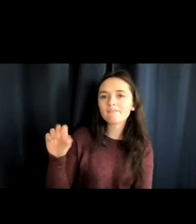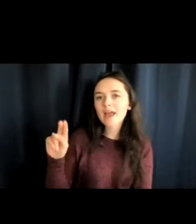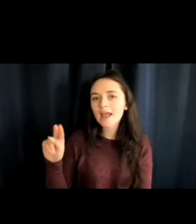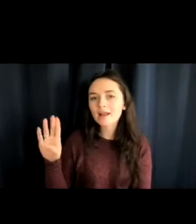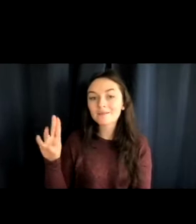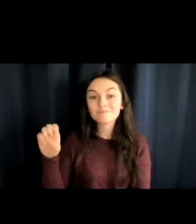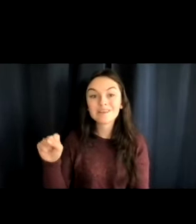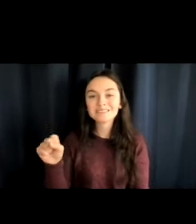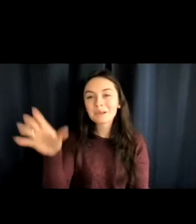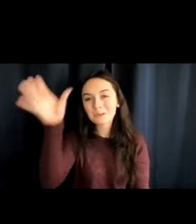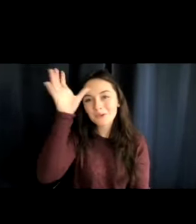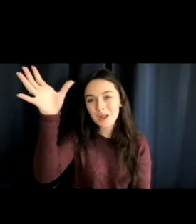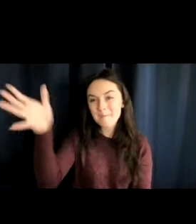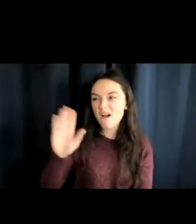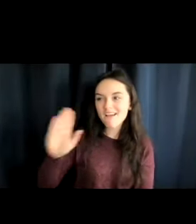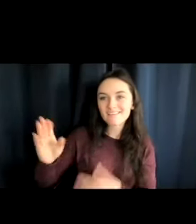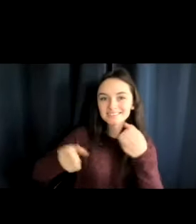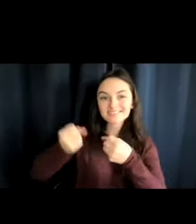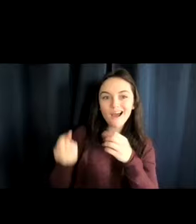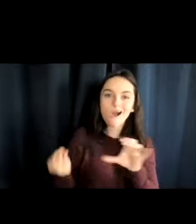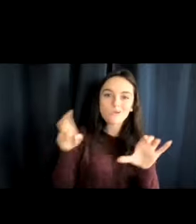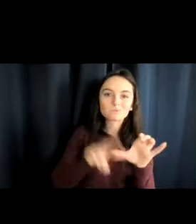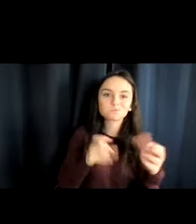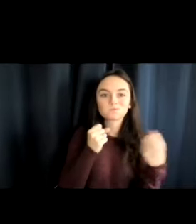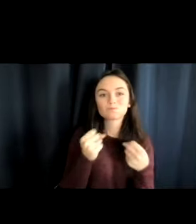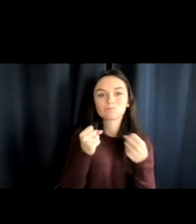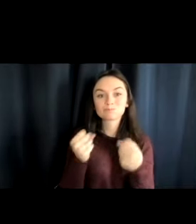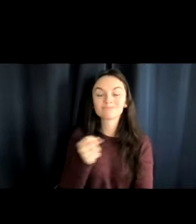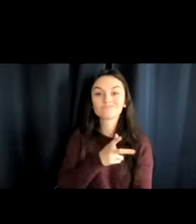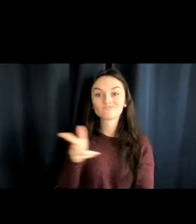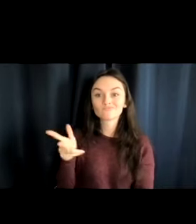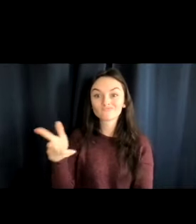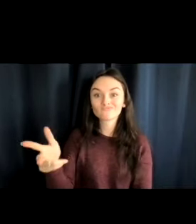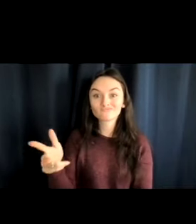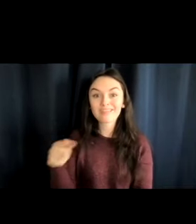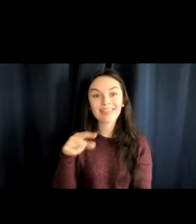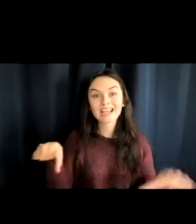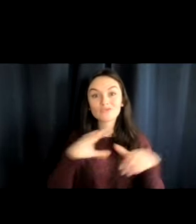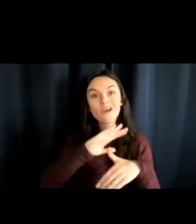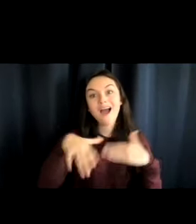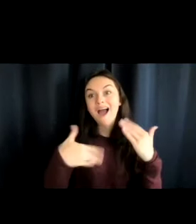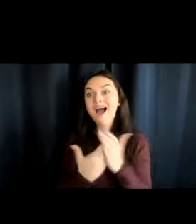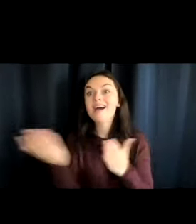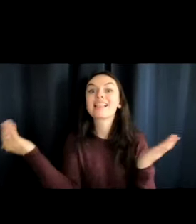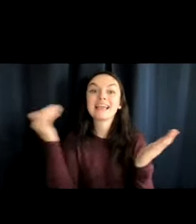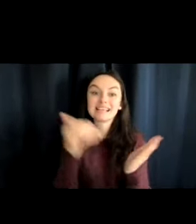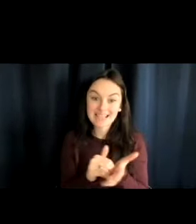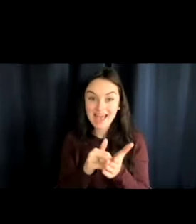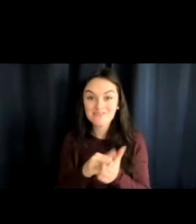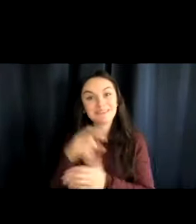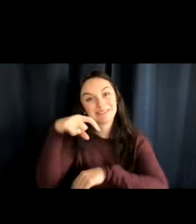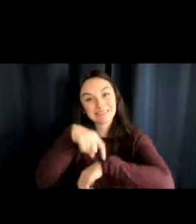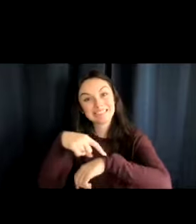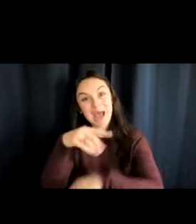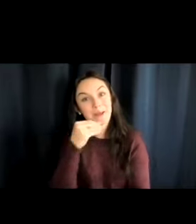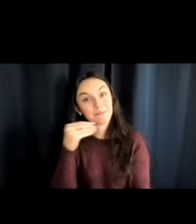Grandpa's car. And when you do everything... And then you do everything all over again in the other direction when it's time to